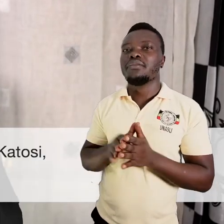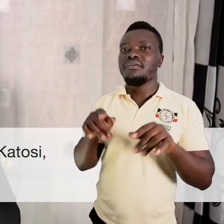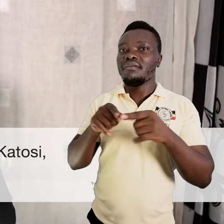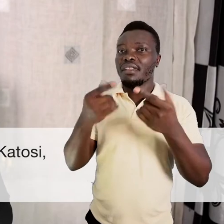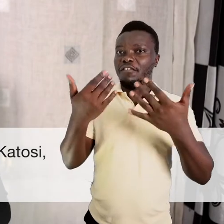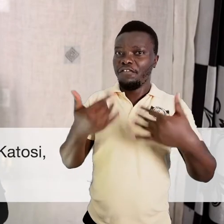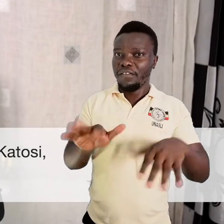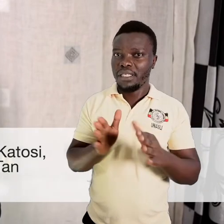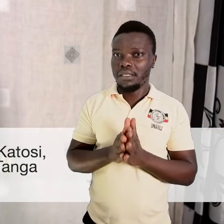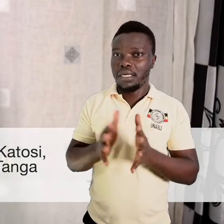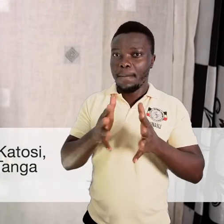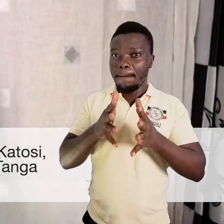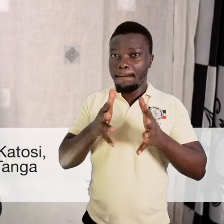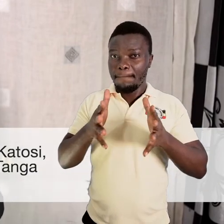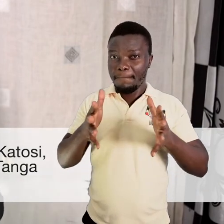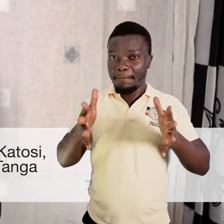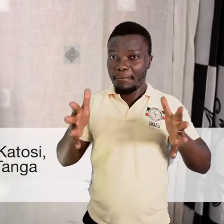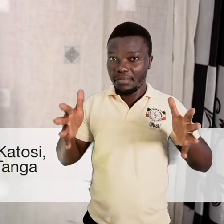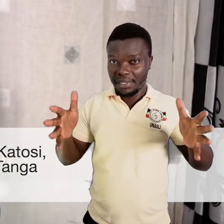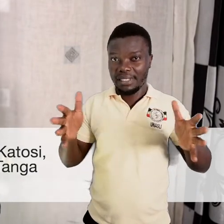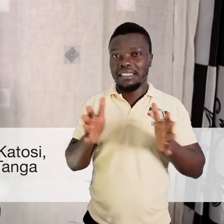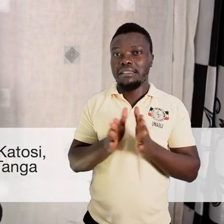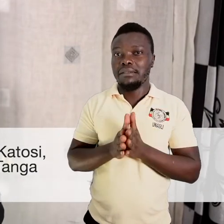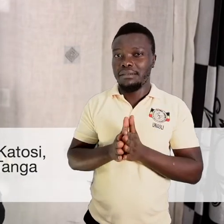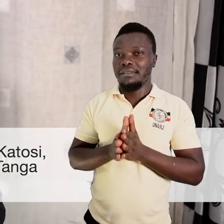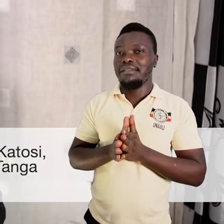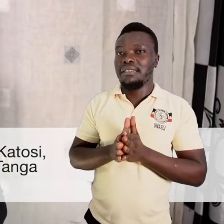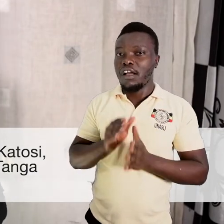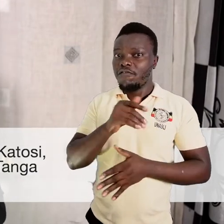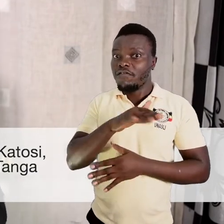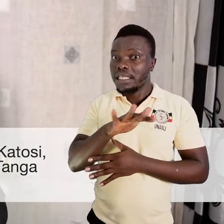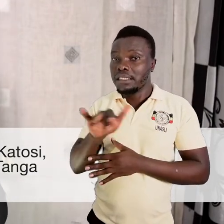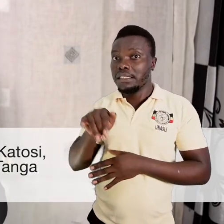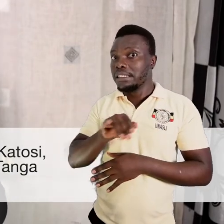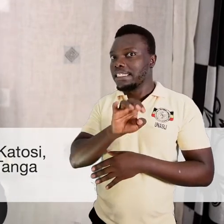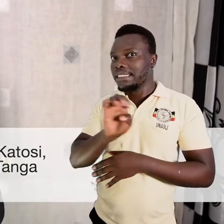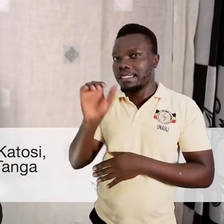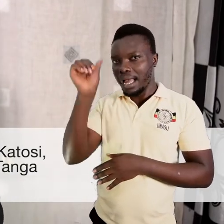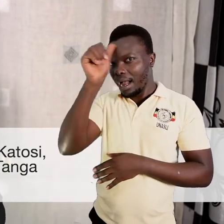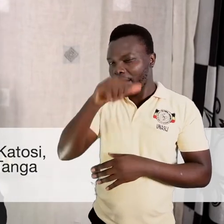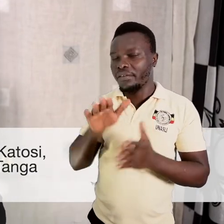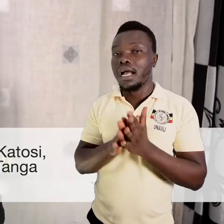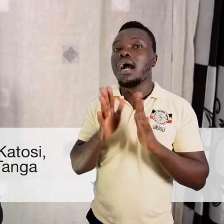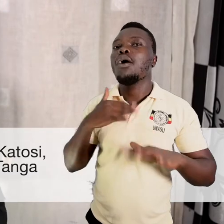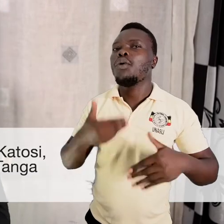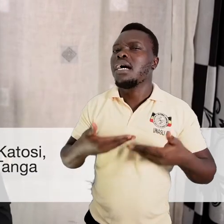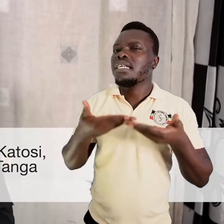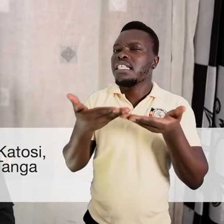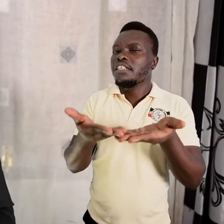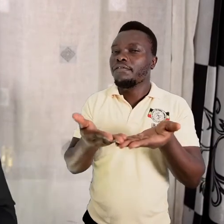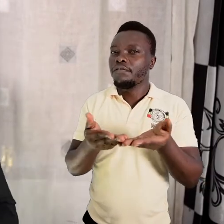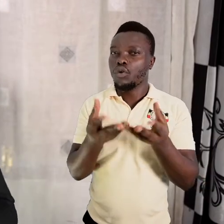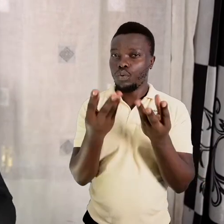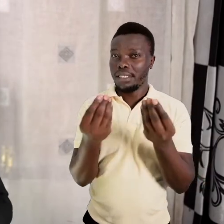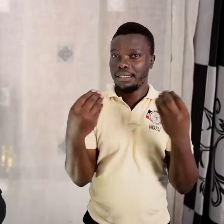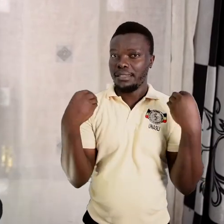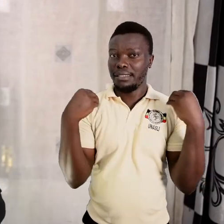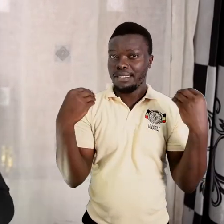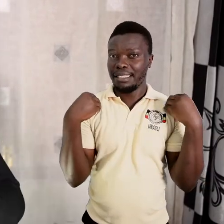about the major fishing grounds in East Africa. And I want to leave you with an assignment